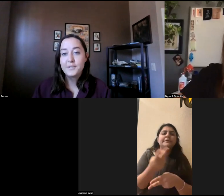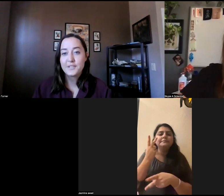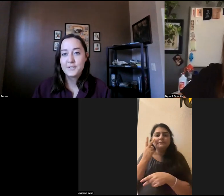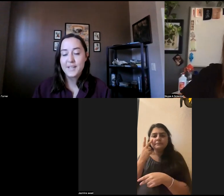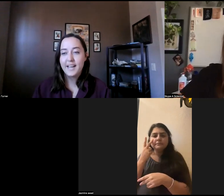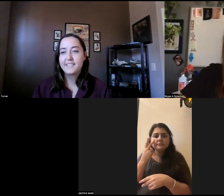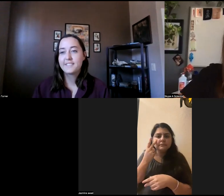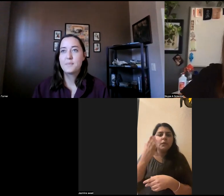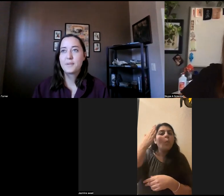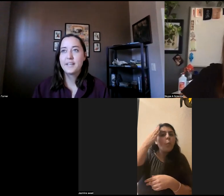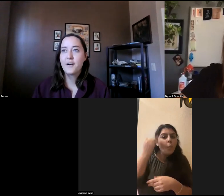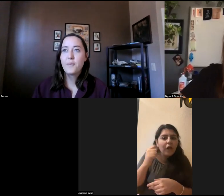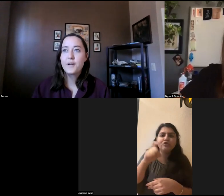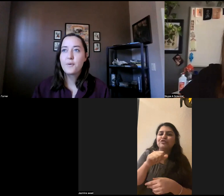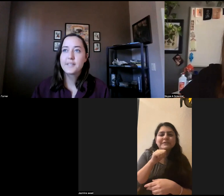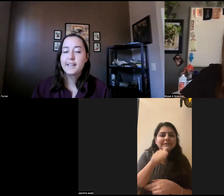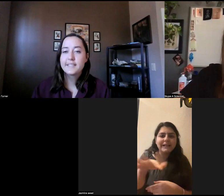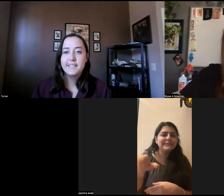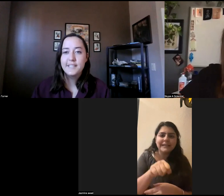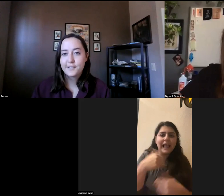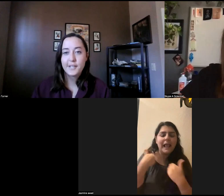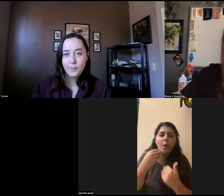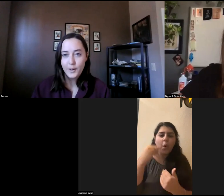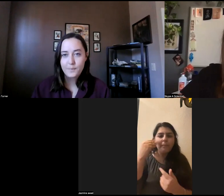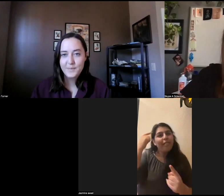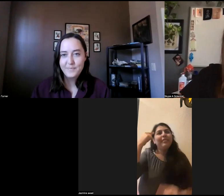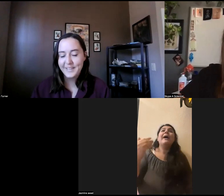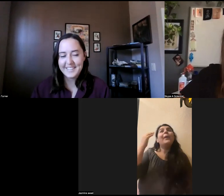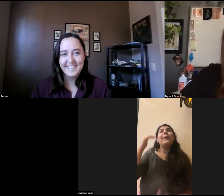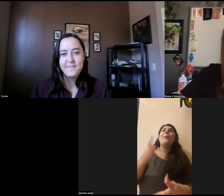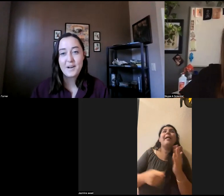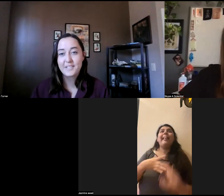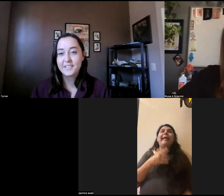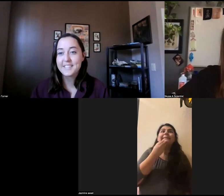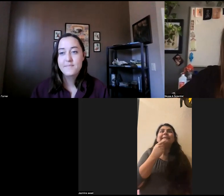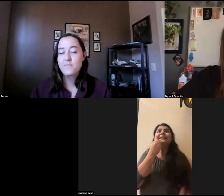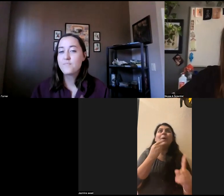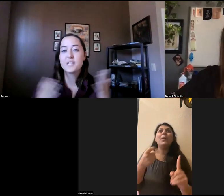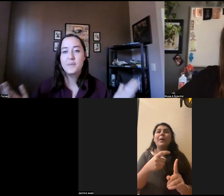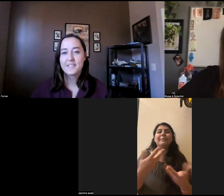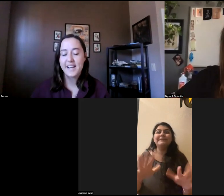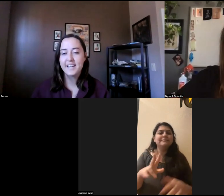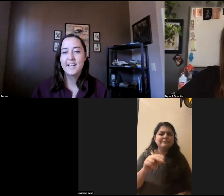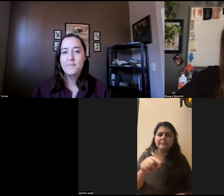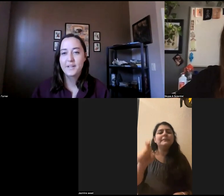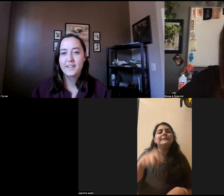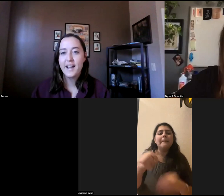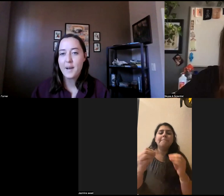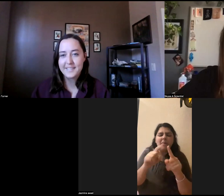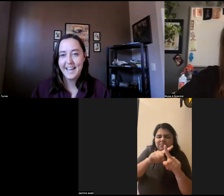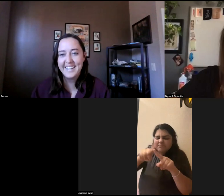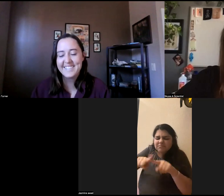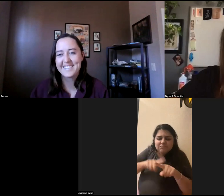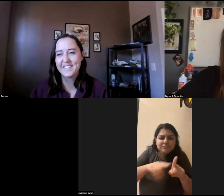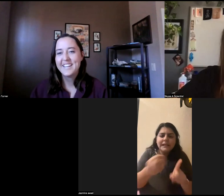why you shouldn't do that. People think, oh, we know what they like to eat. They're eating worms, but the box turtle needs a much bigger diet and a bigger